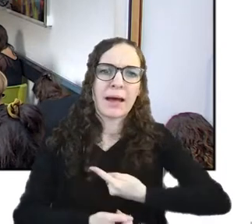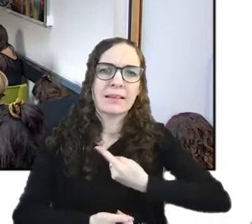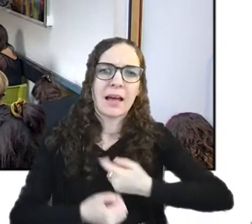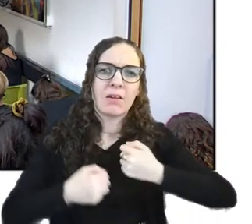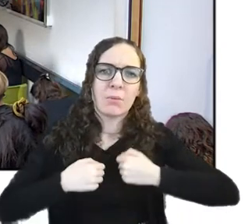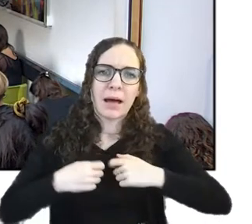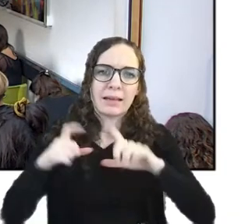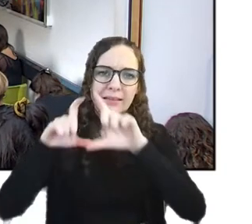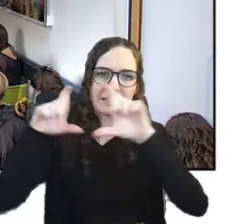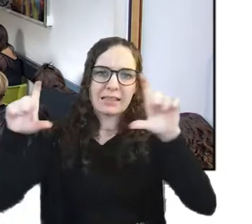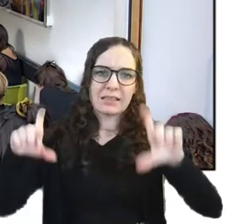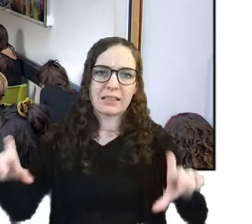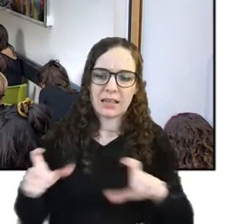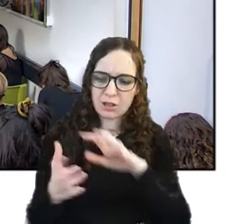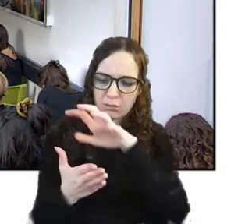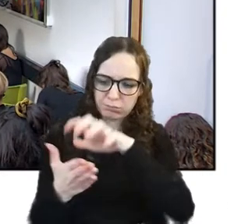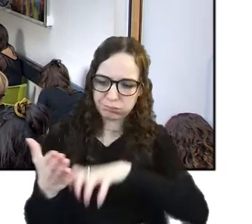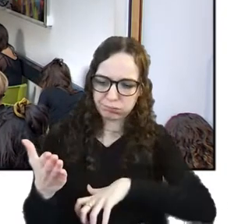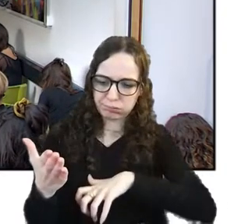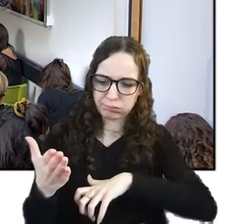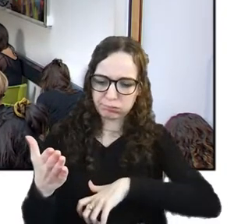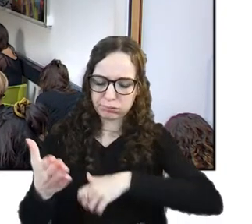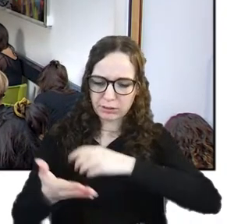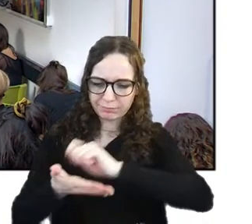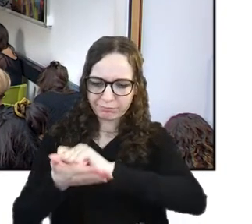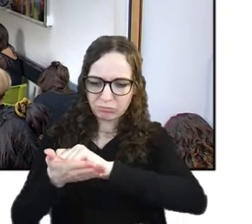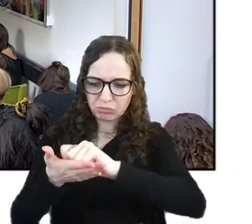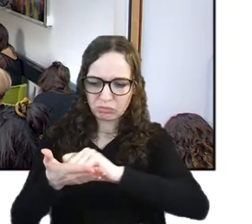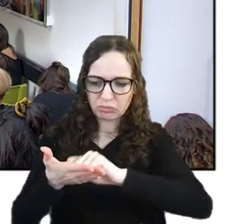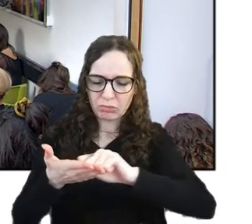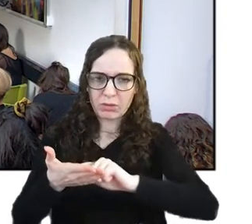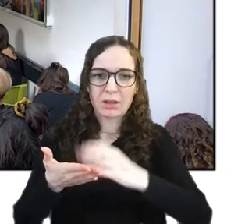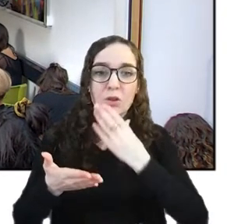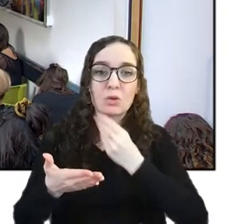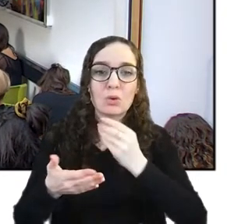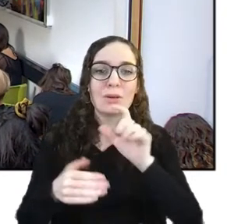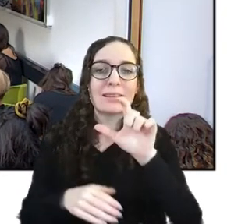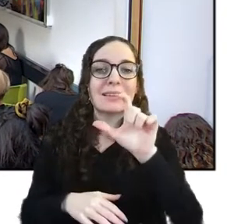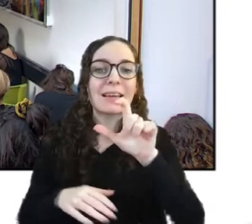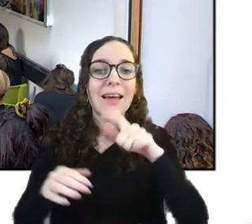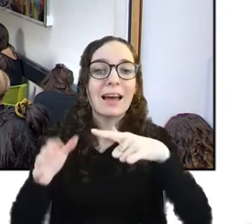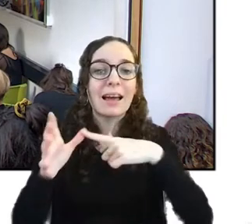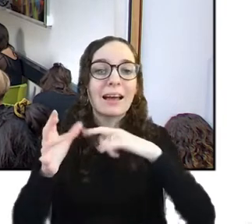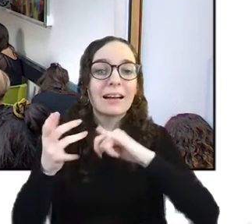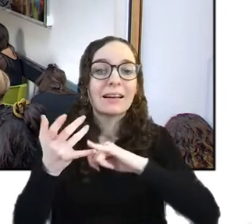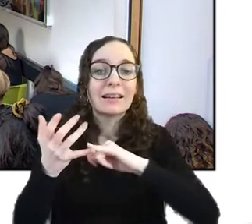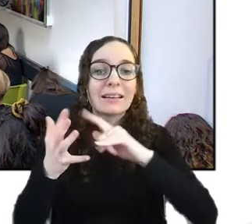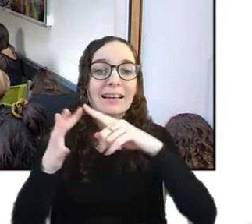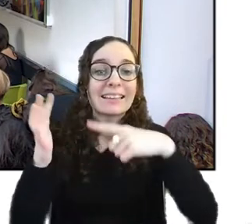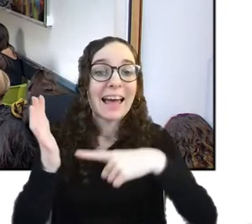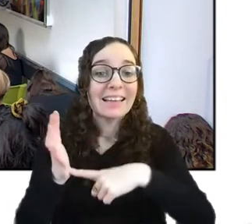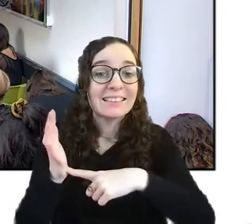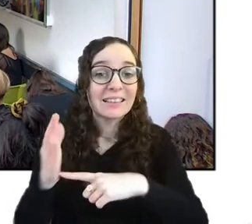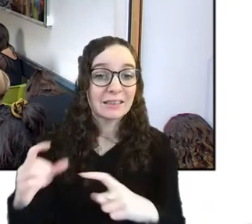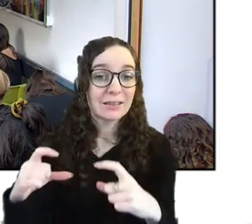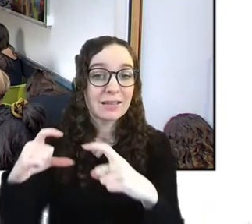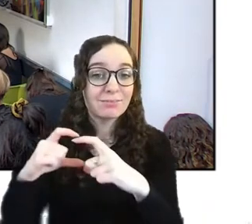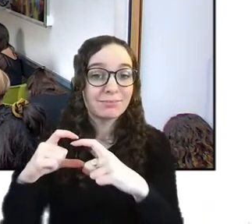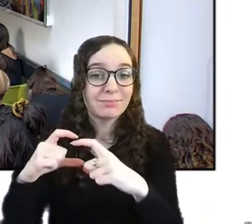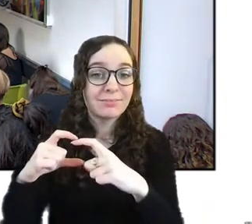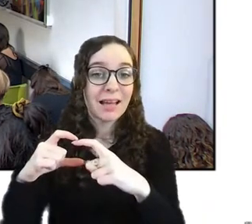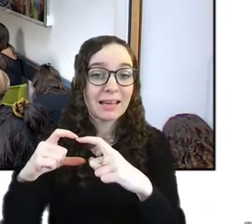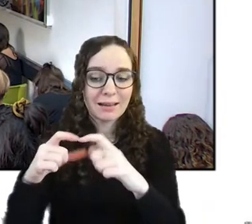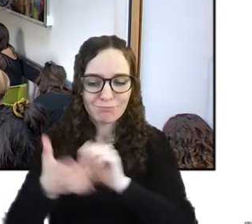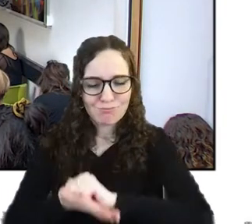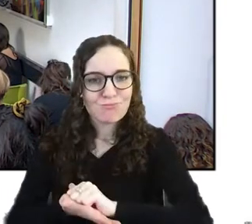spectrum which used a cassette and i printed it out on punch side paper